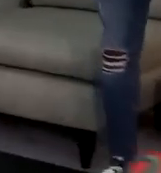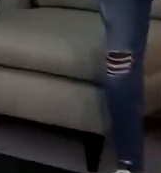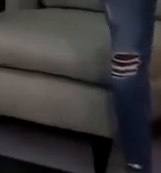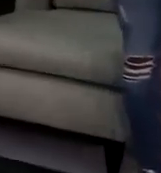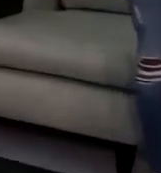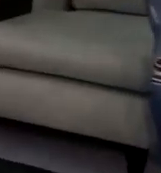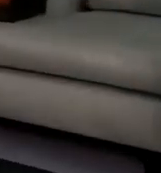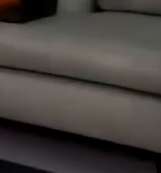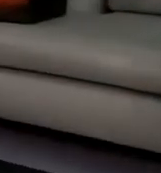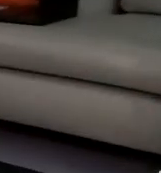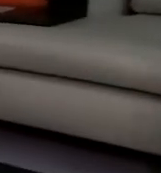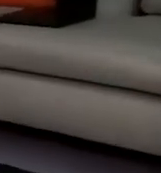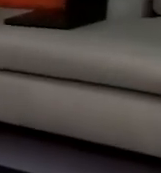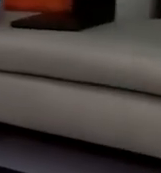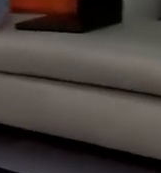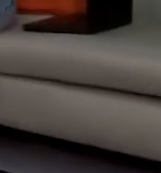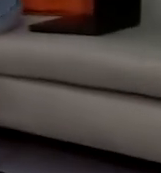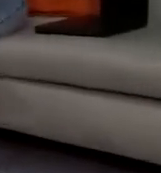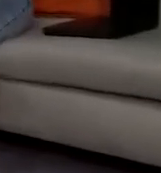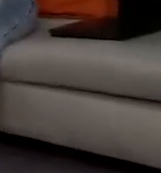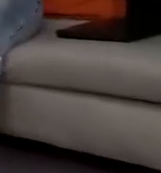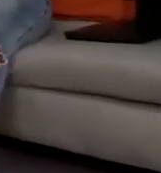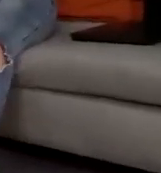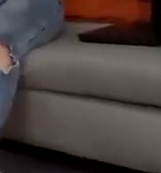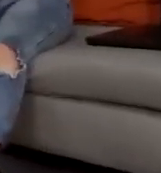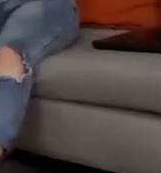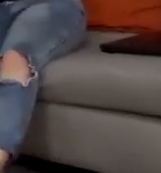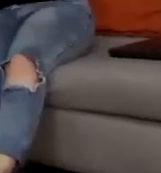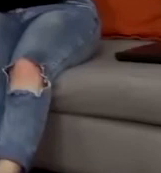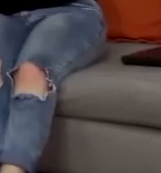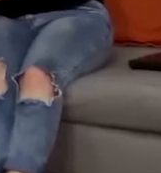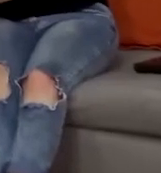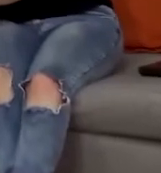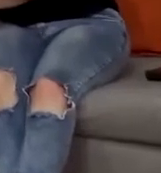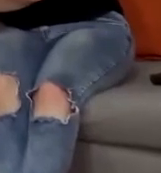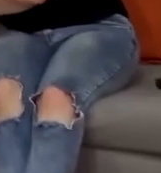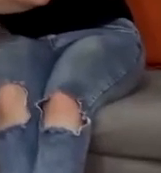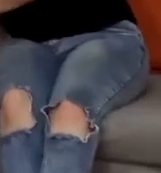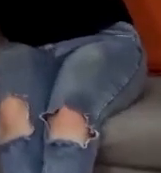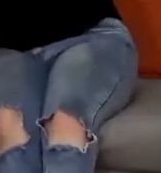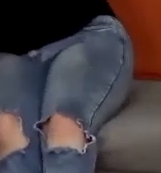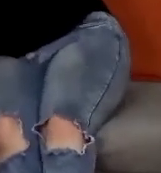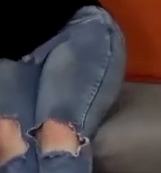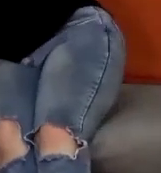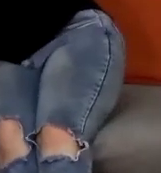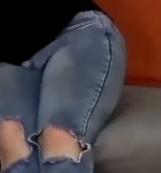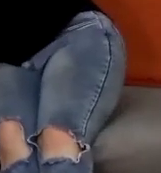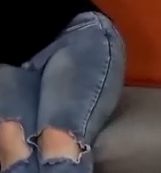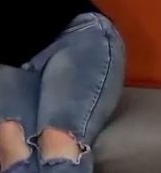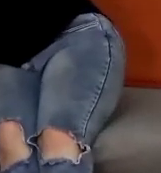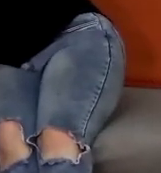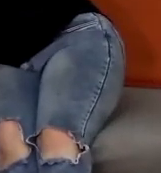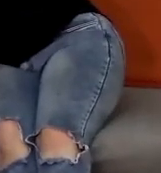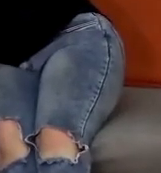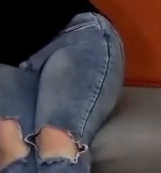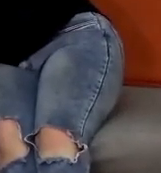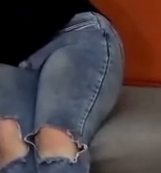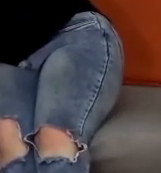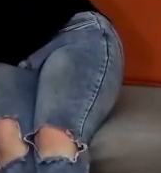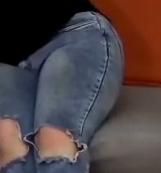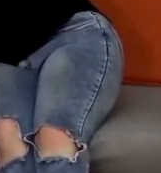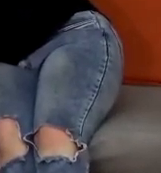Renee? I'm taking notes because I process better when I take notes. Okay. So, yeah, I just want to...